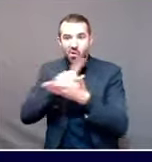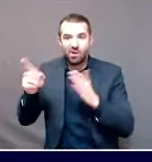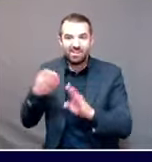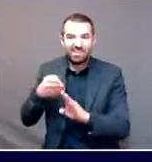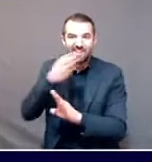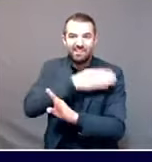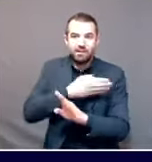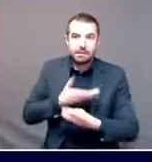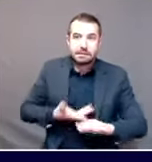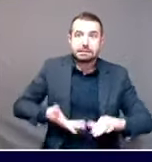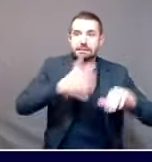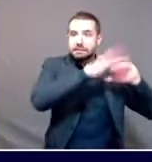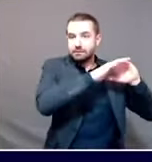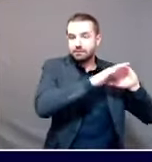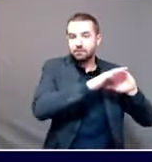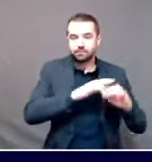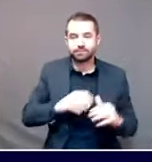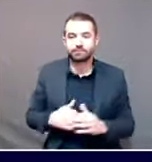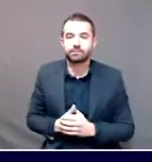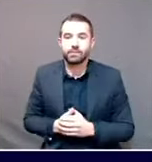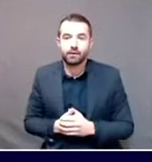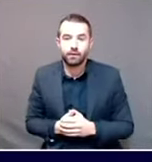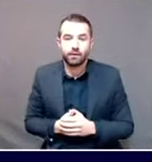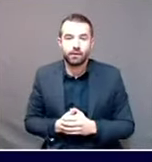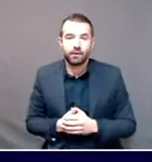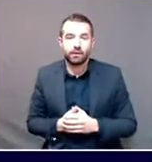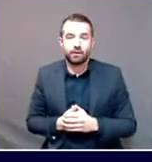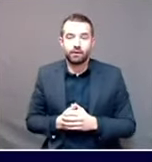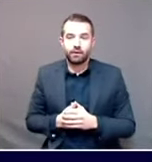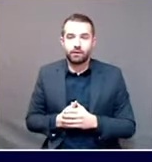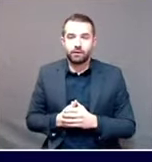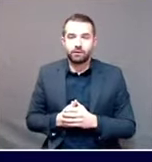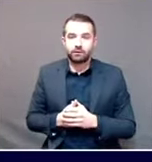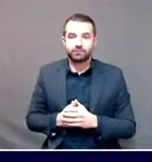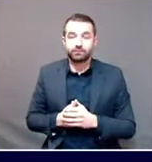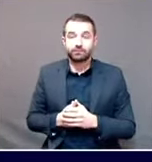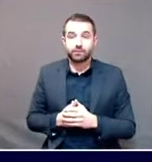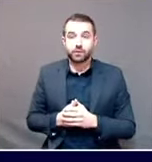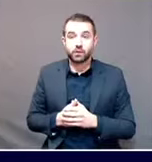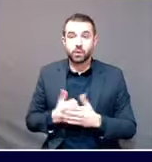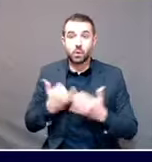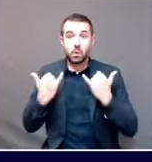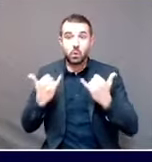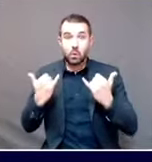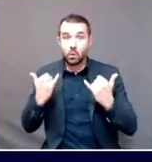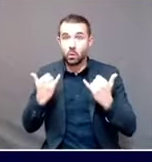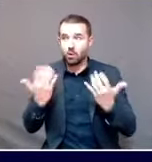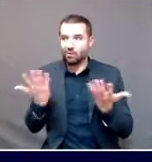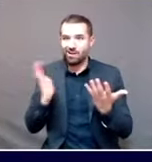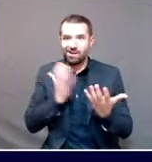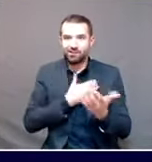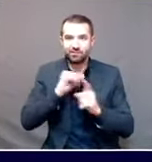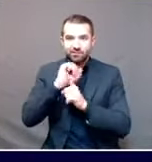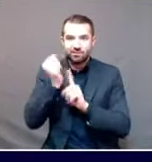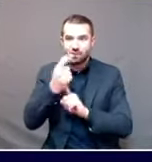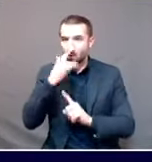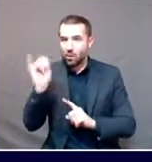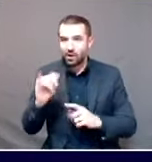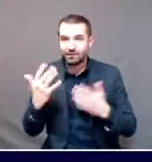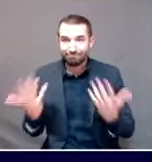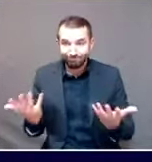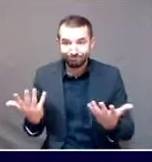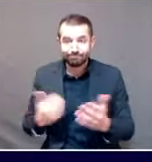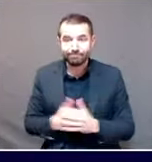back five or six weeks. We are now facing a situation where things were already acute before,